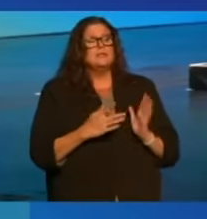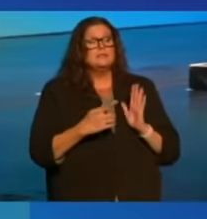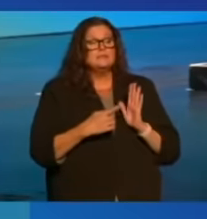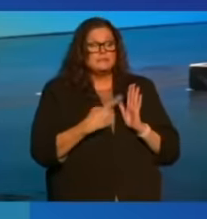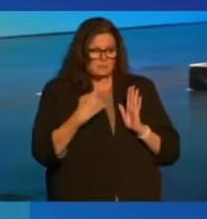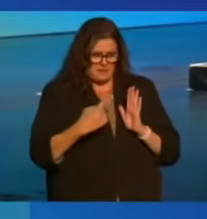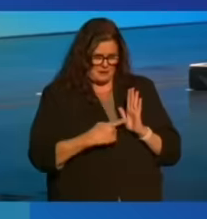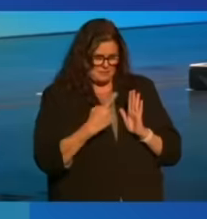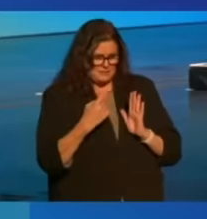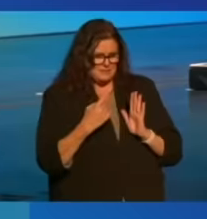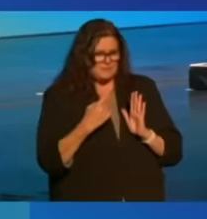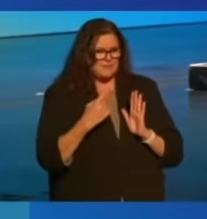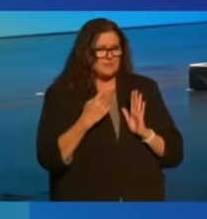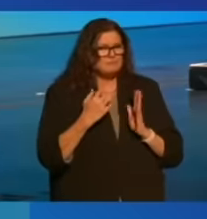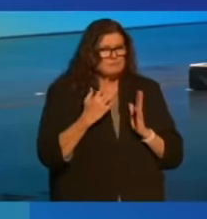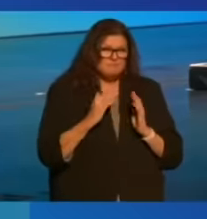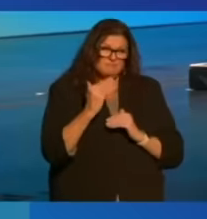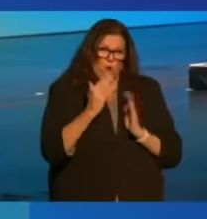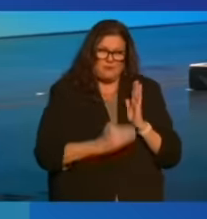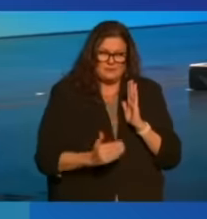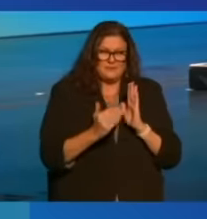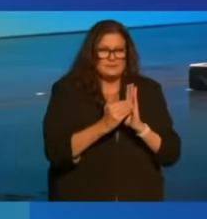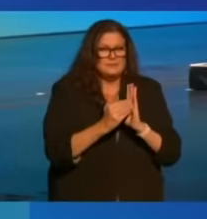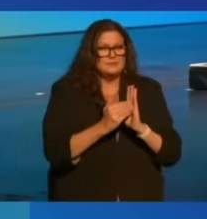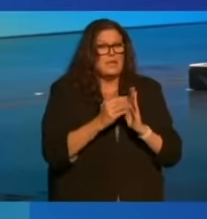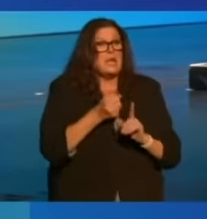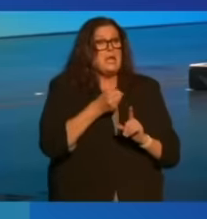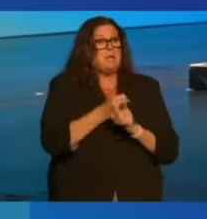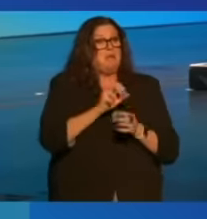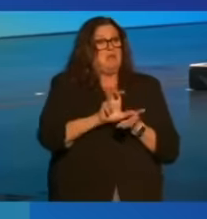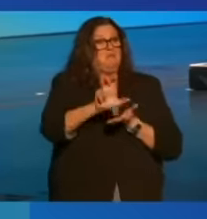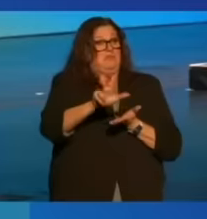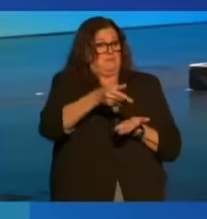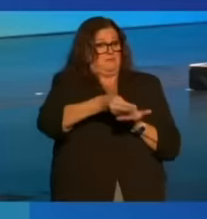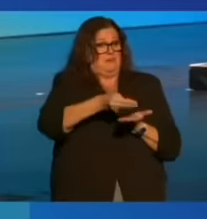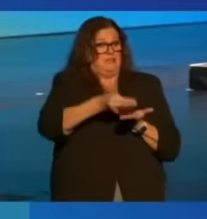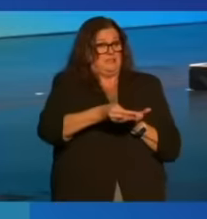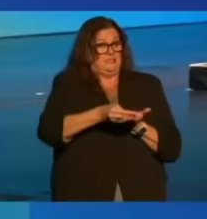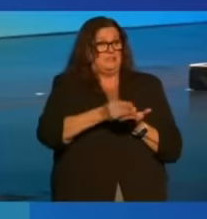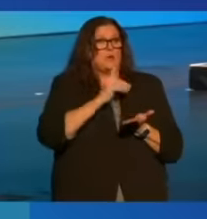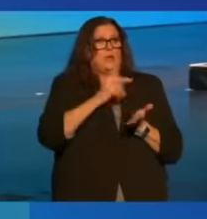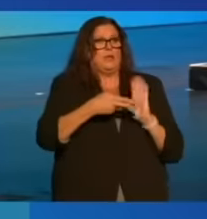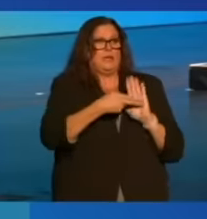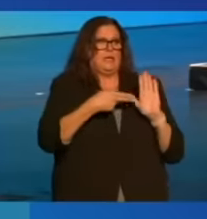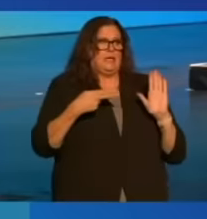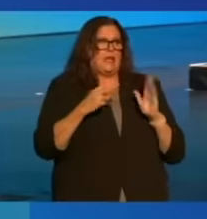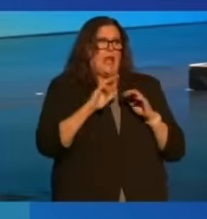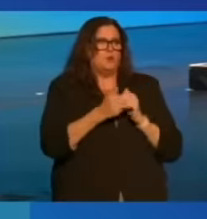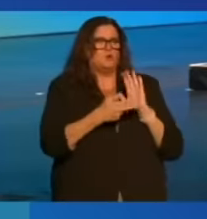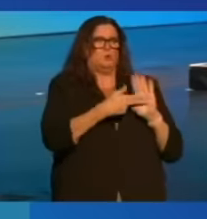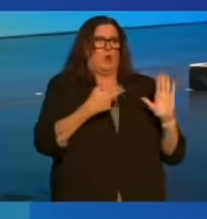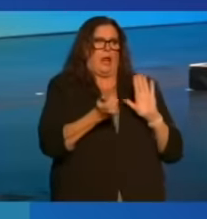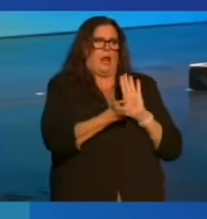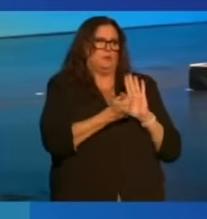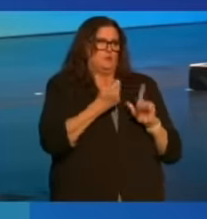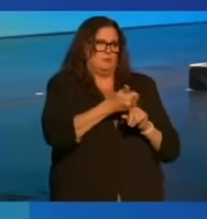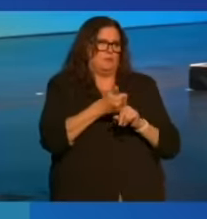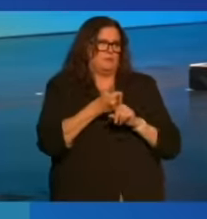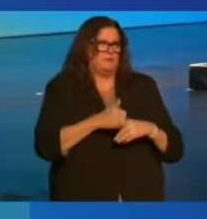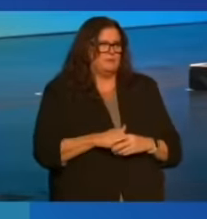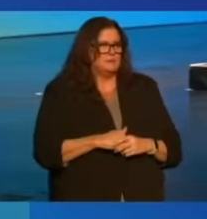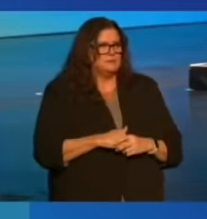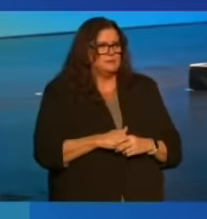Sometimes, too often, these impact investing funds really are branding exercises in which